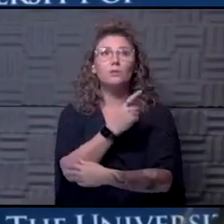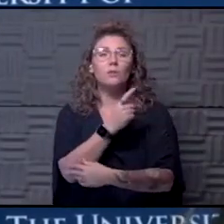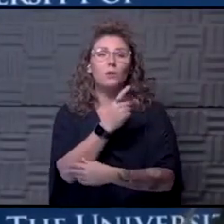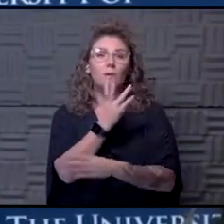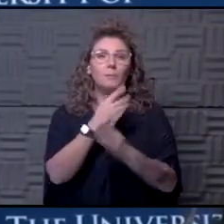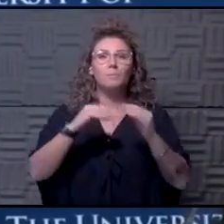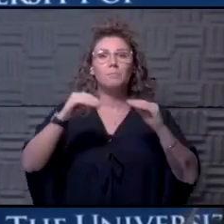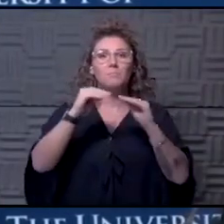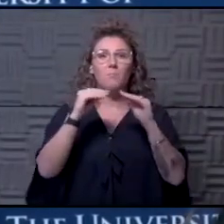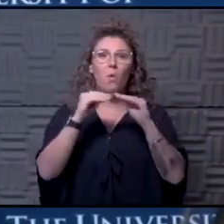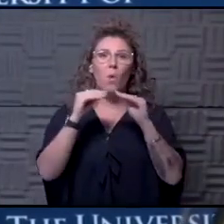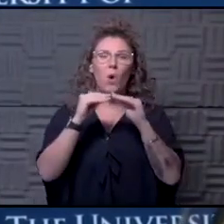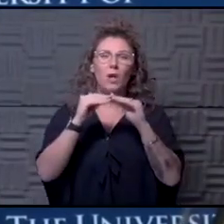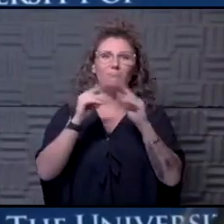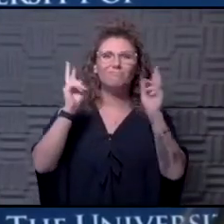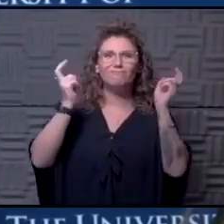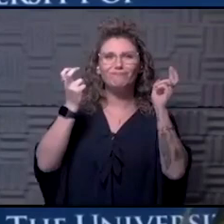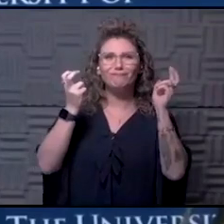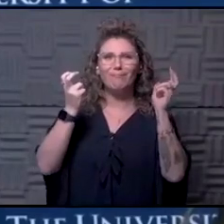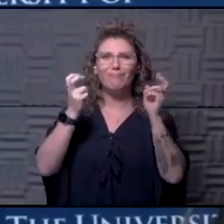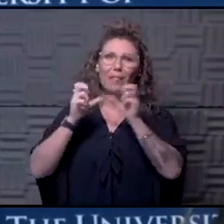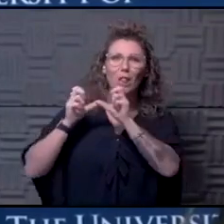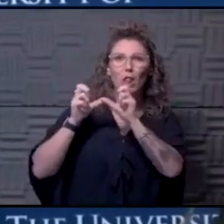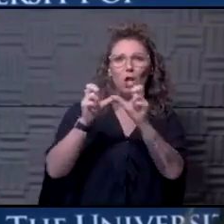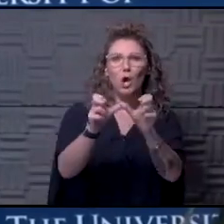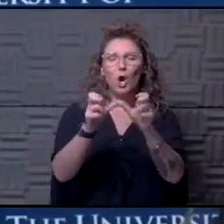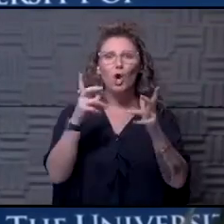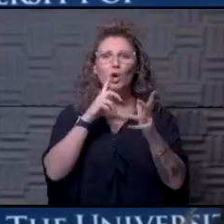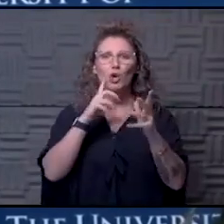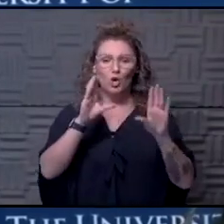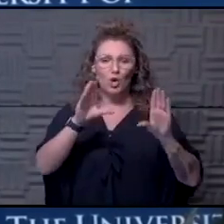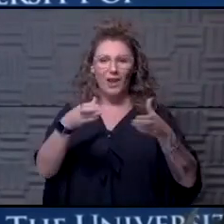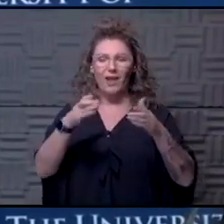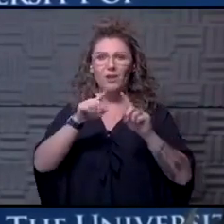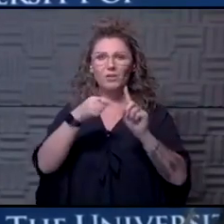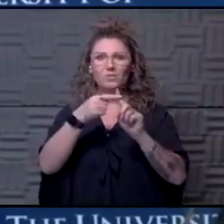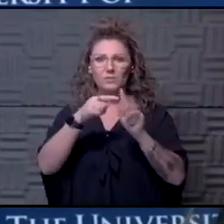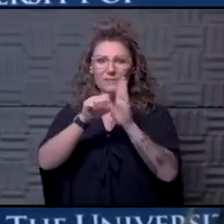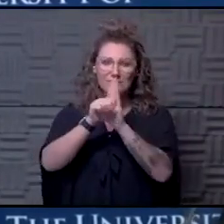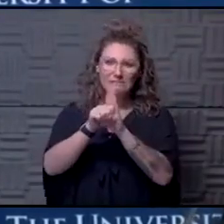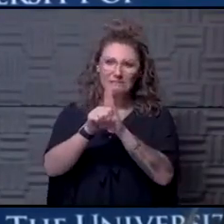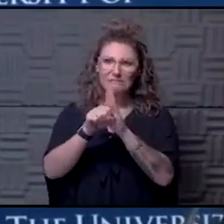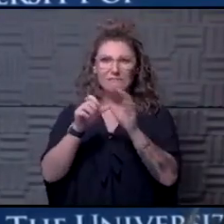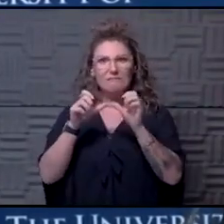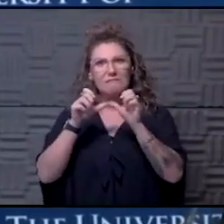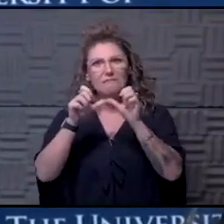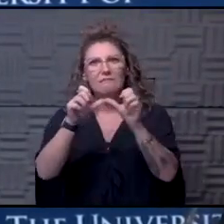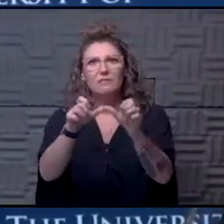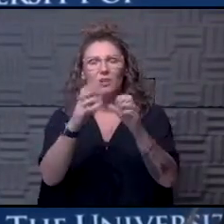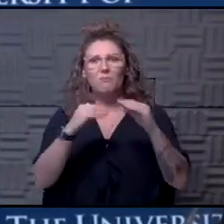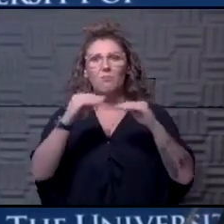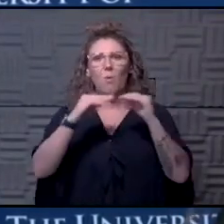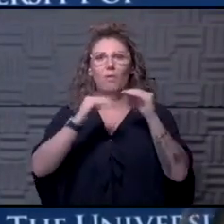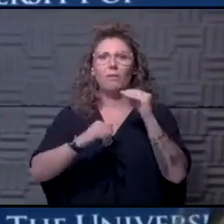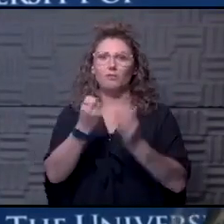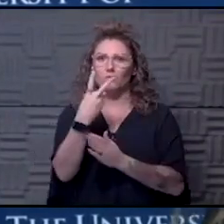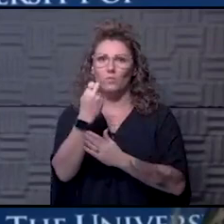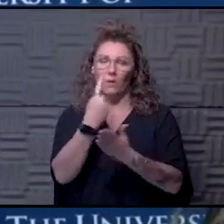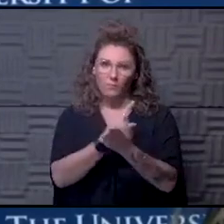the long hauler category with symptoms persisting greater than 12 weeks.